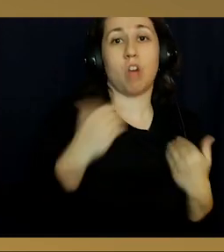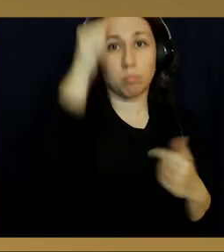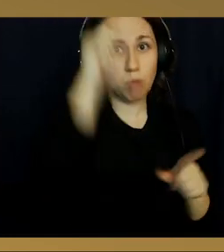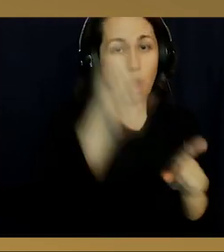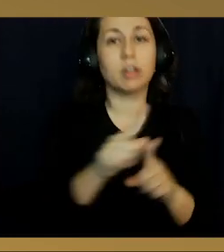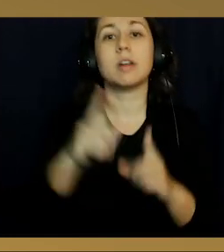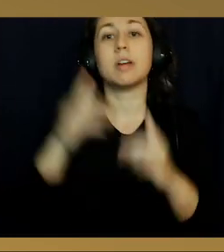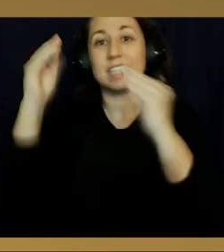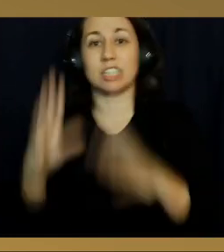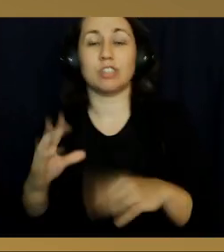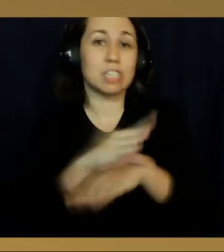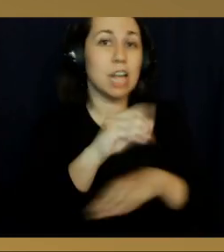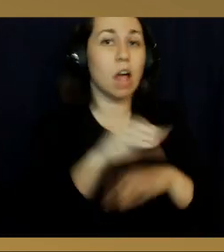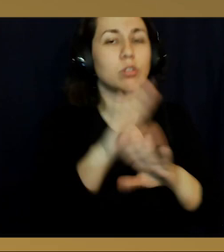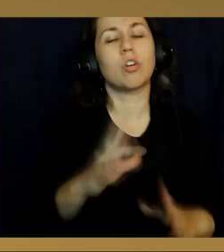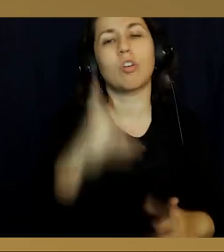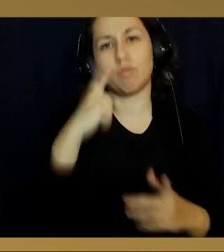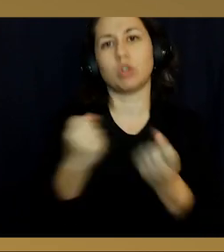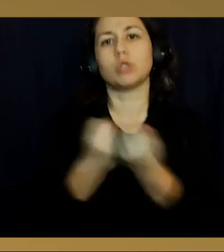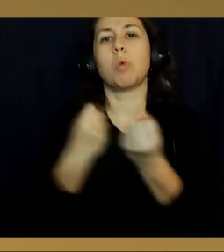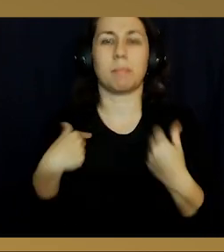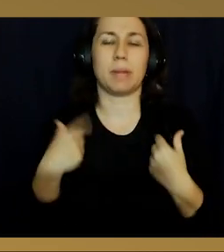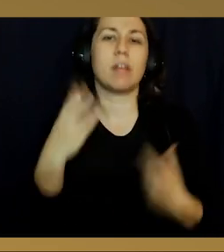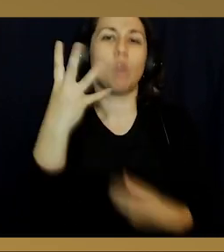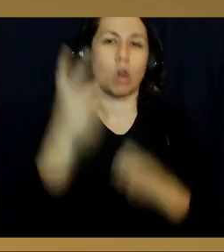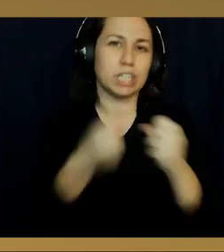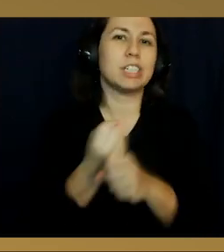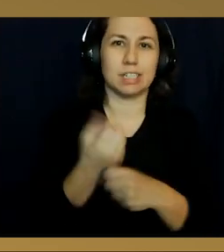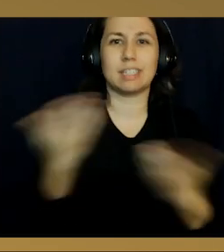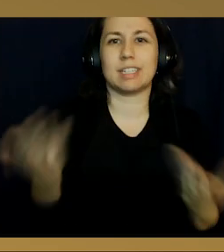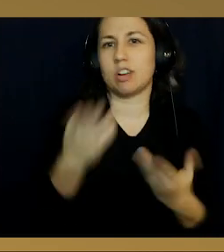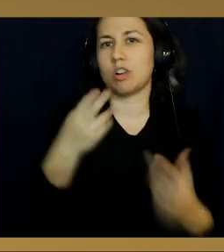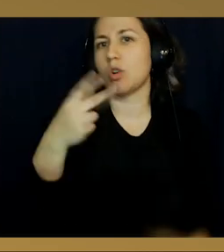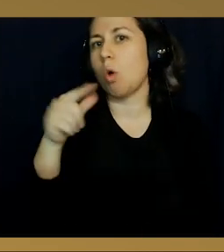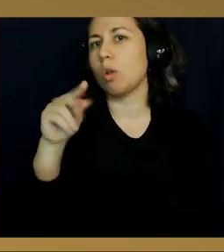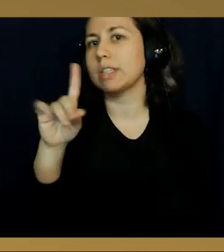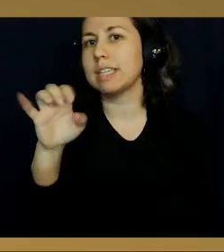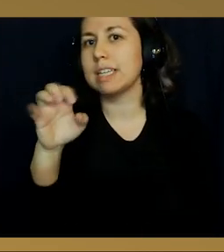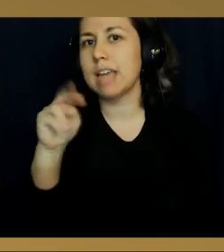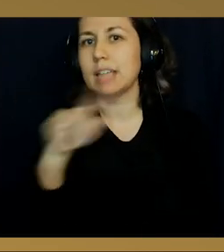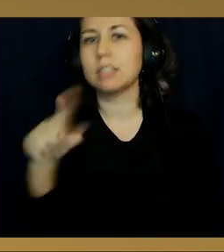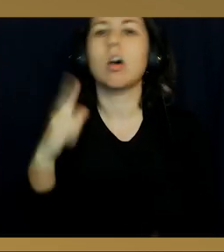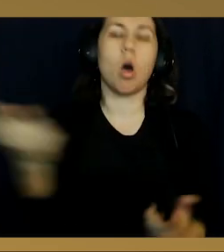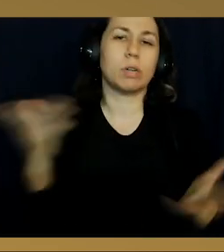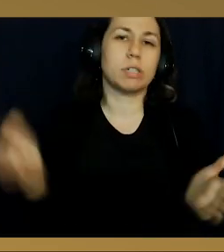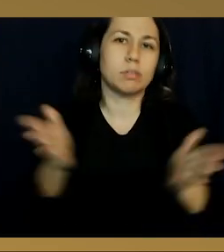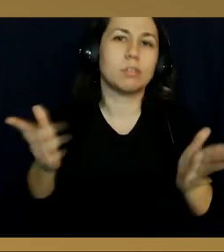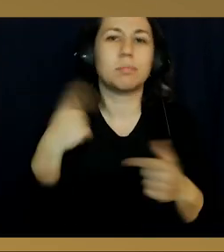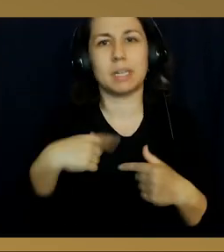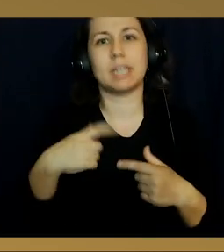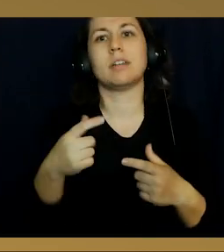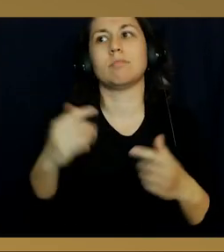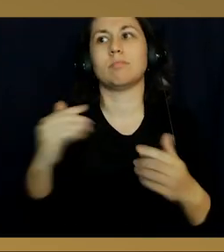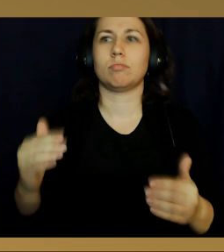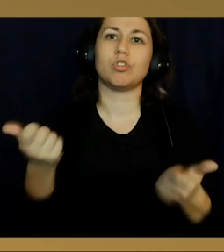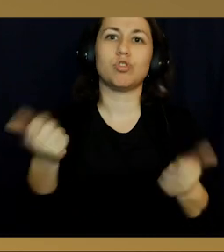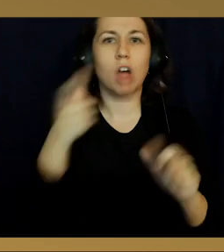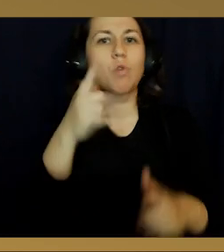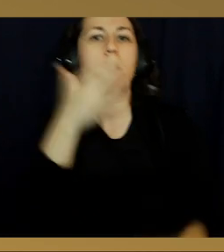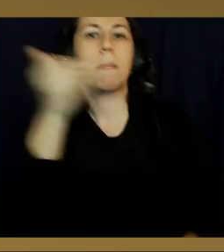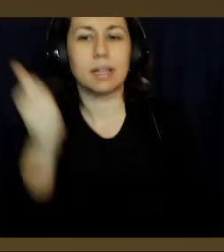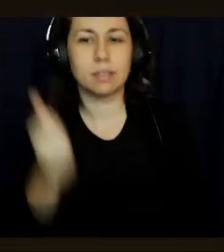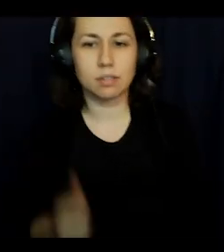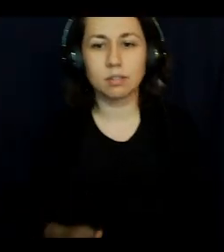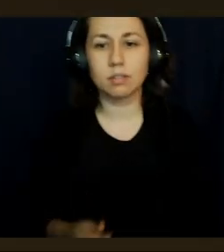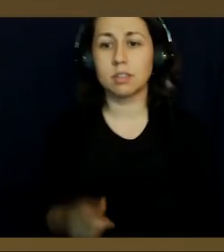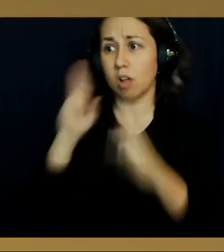thank my parents, my two younger brothers, my teachers, and my counselor, Ms. Hogan, for supporting me throughout my four years at Godine's and always pushing me to strive for